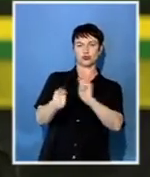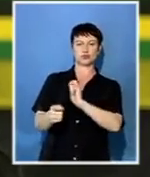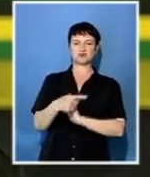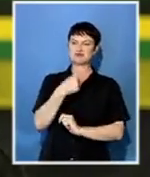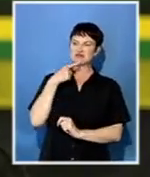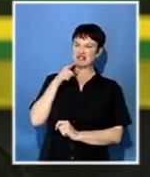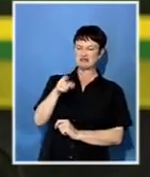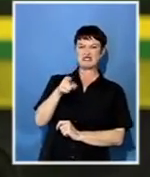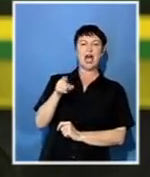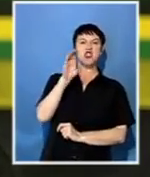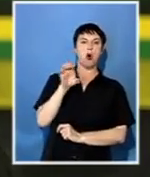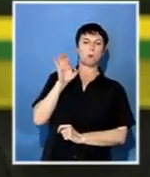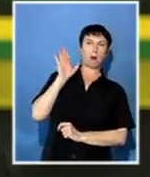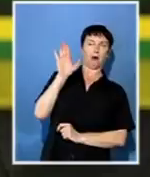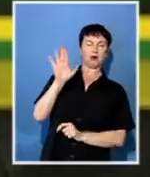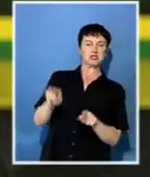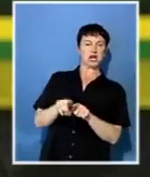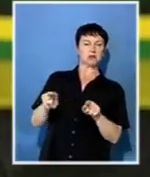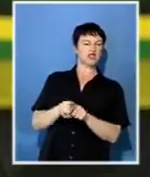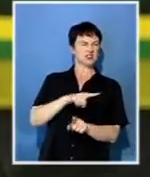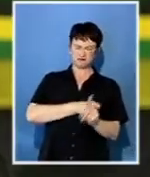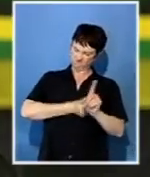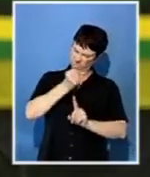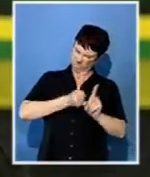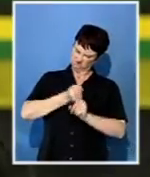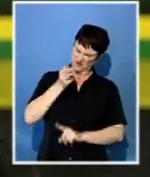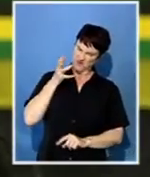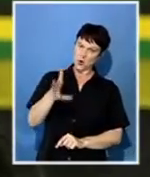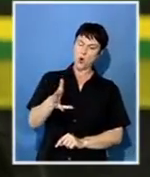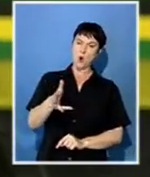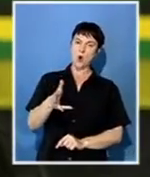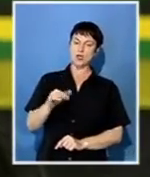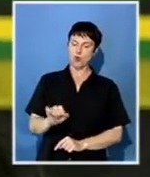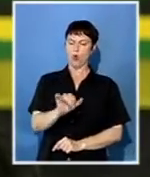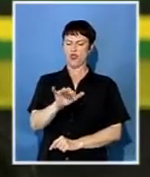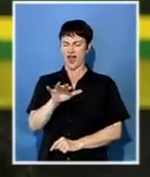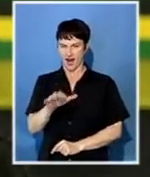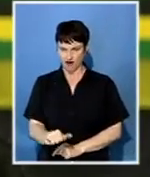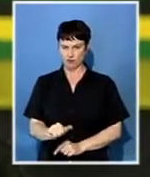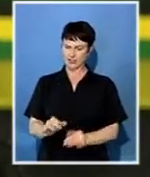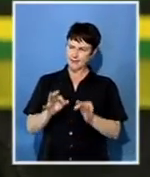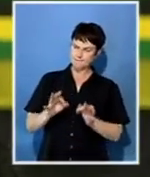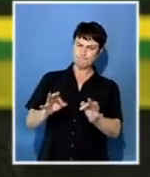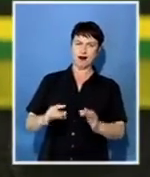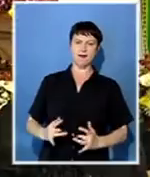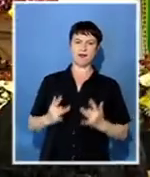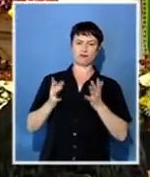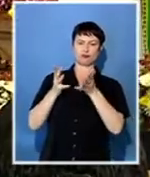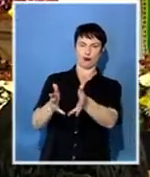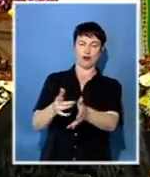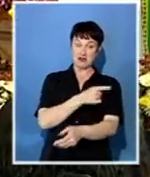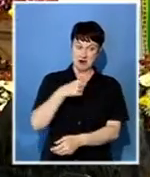and it was. And you pushed for content that spoke to the South African reality of the time.